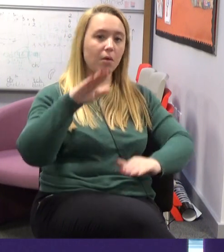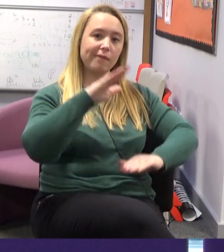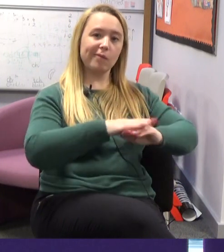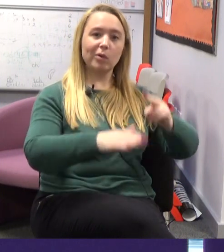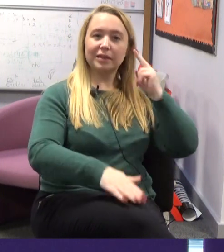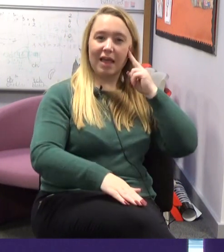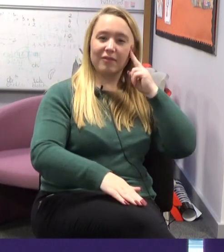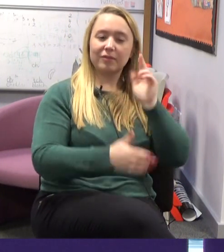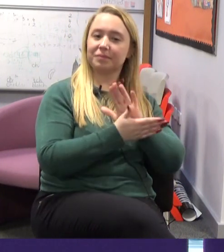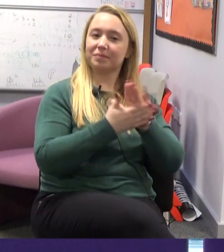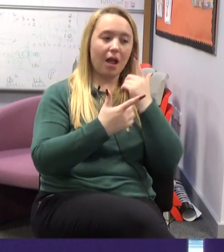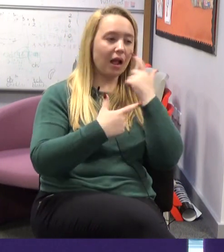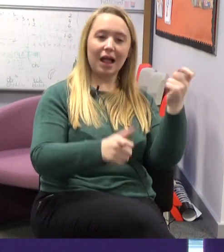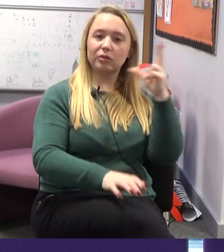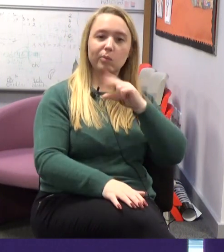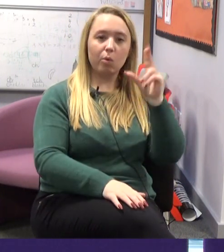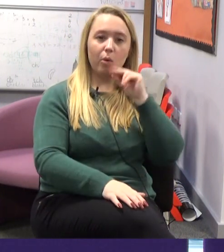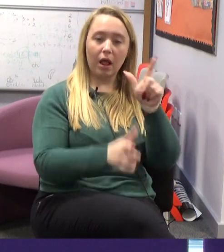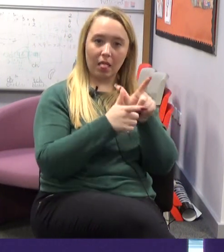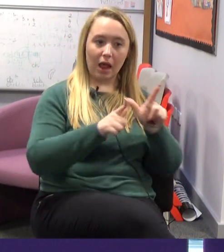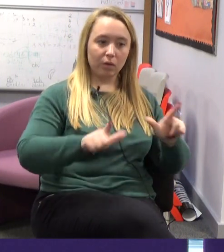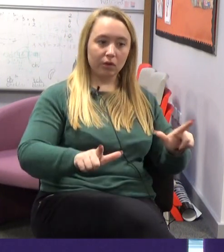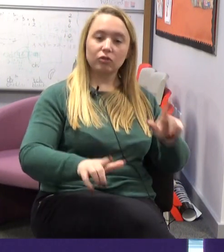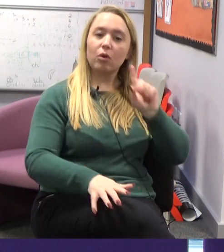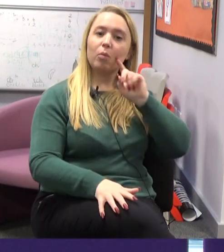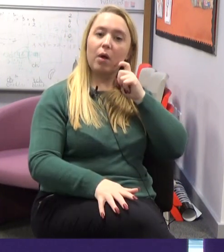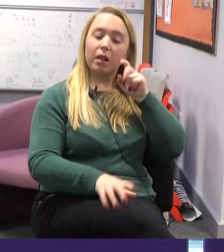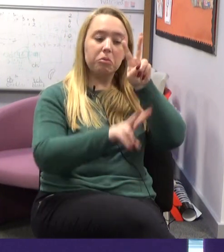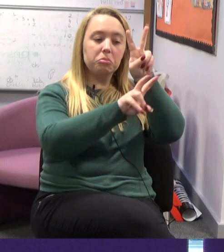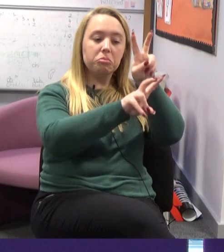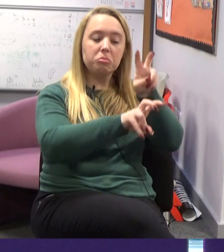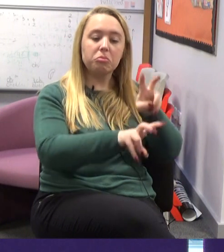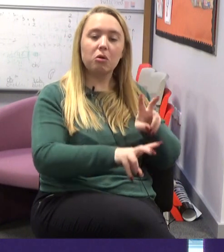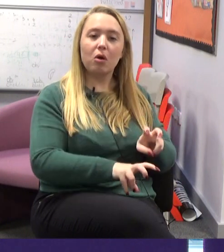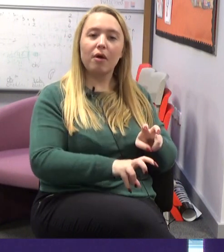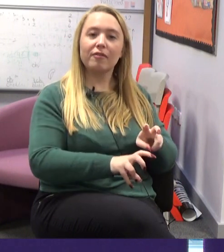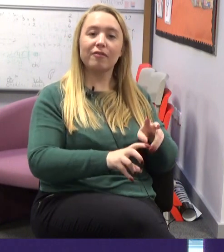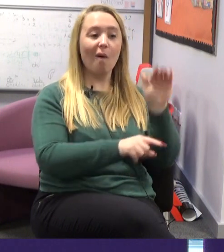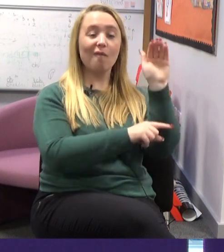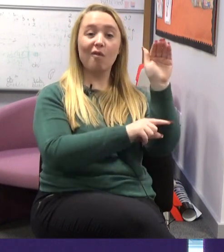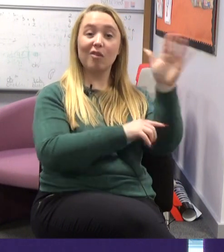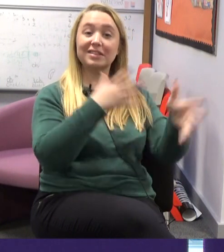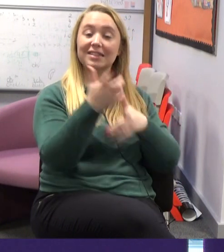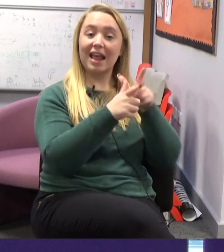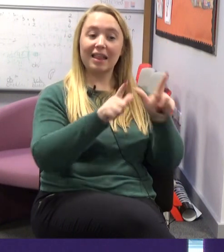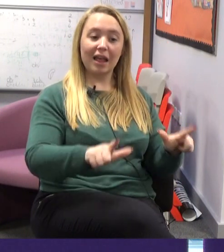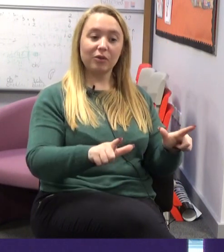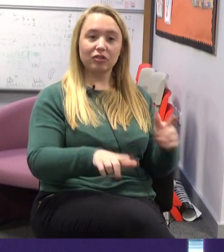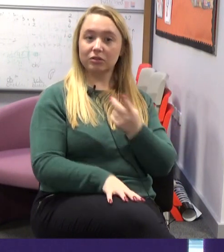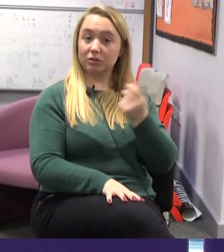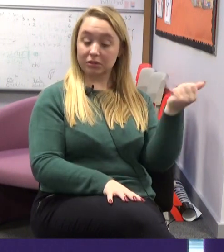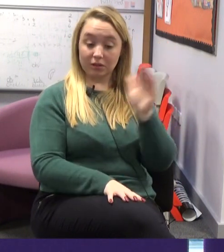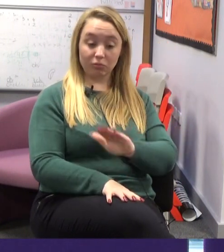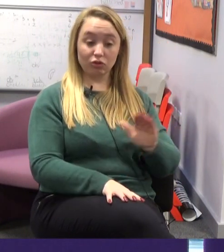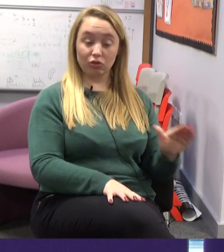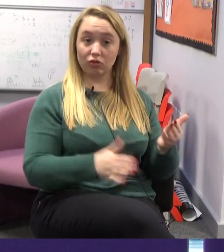others where it's not relevant for them to be learning another spoken language, they do a bit of research on foreign sign languages. So